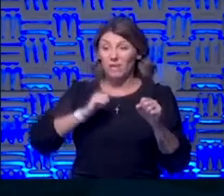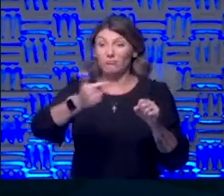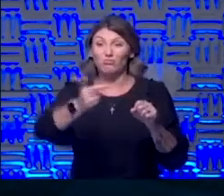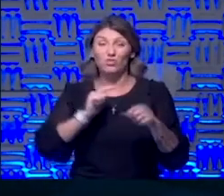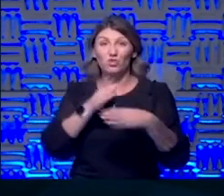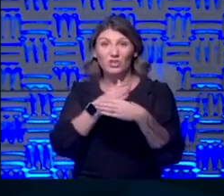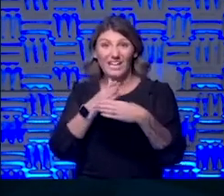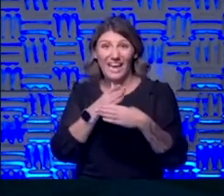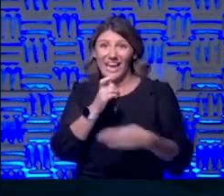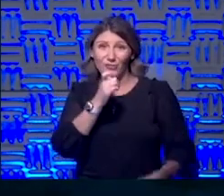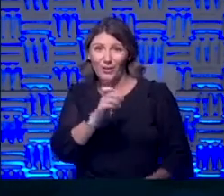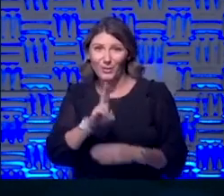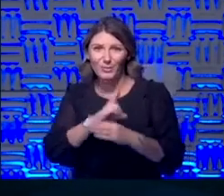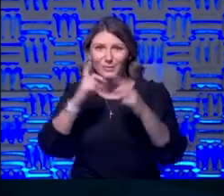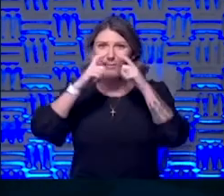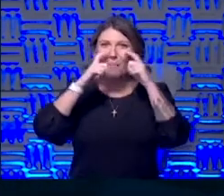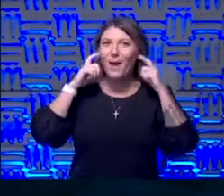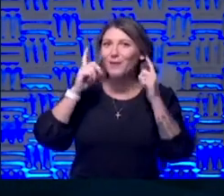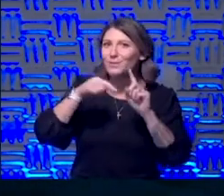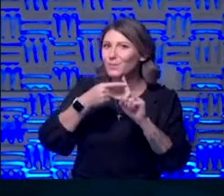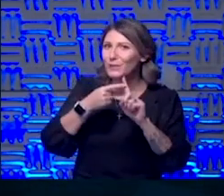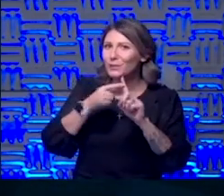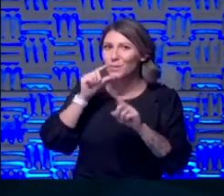you don't wear a mask whenever you're vaping